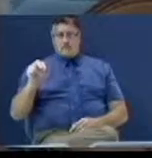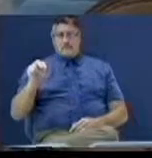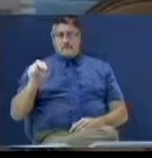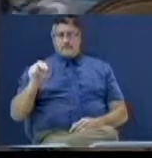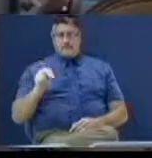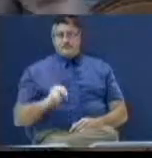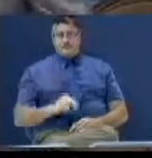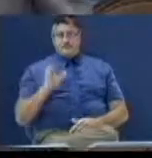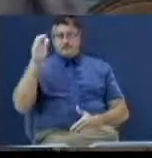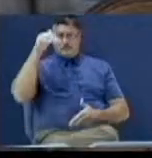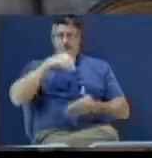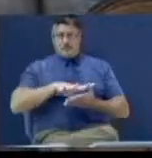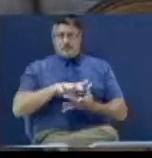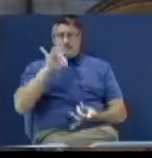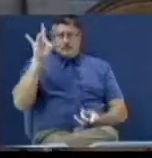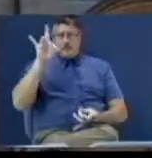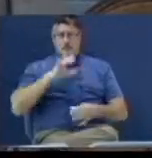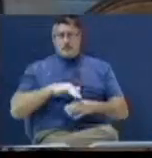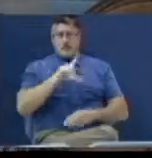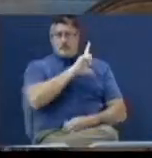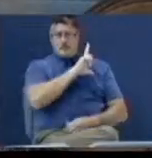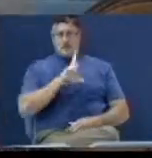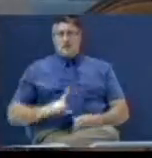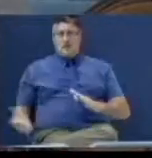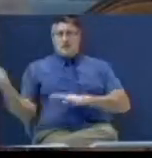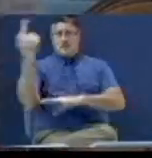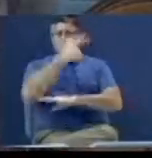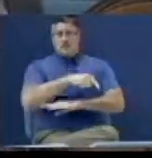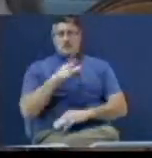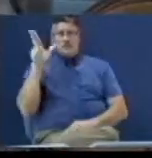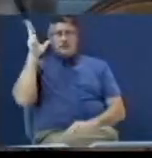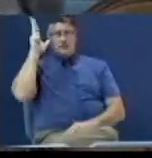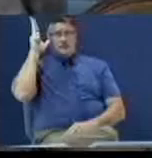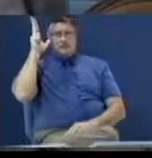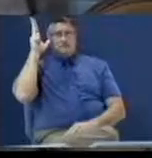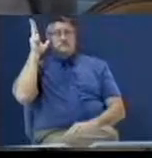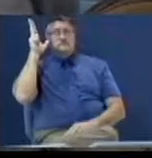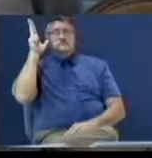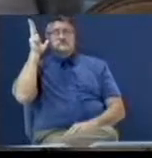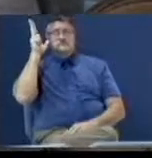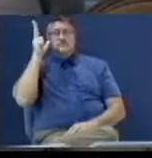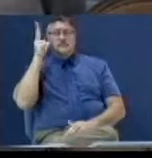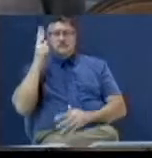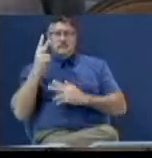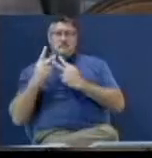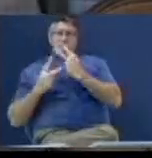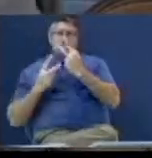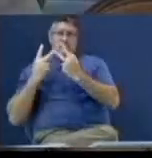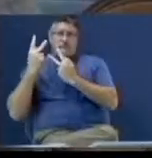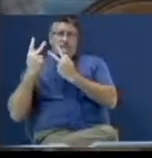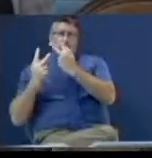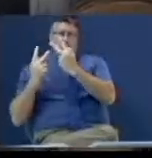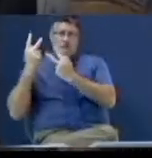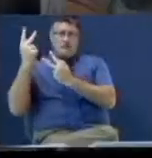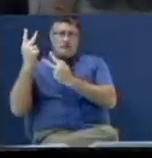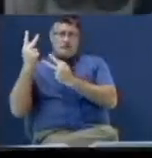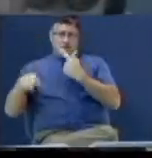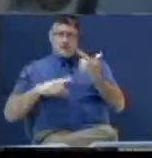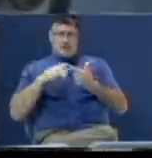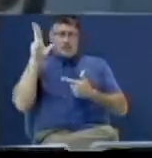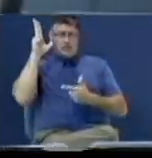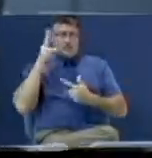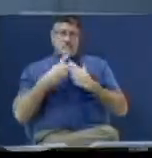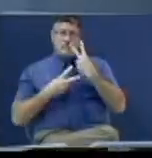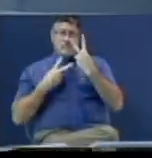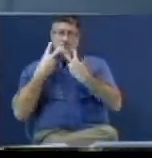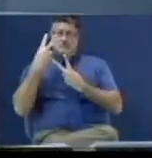was in the Spirit on the Lord's Day. And he heard a voice. And by the way, when he heard the voice,